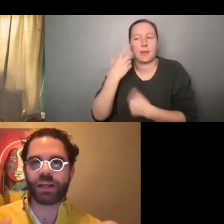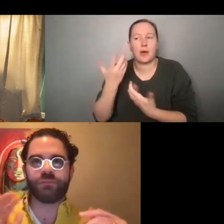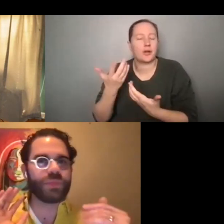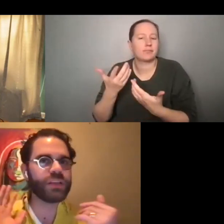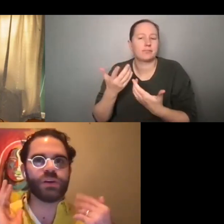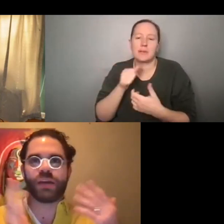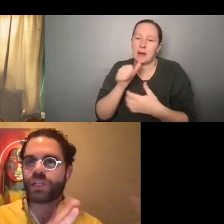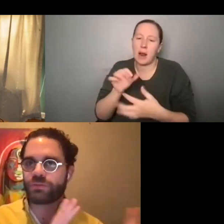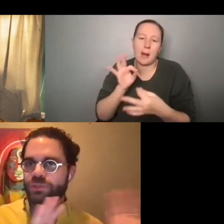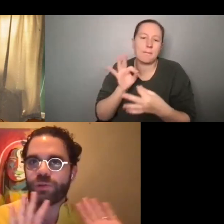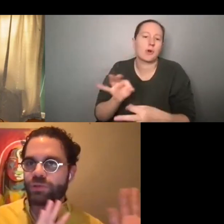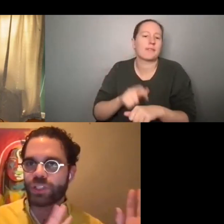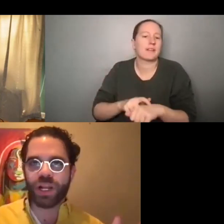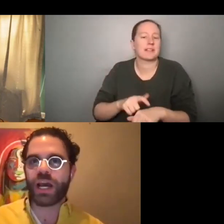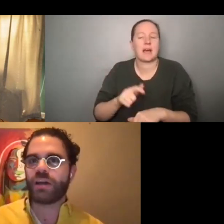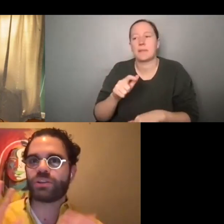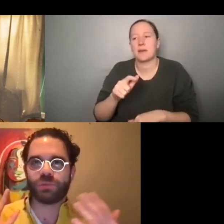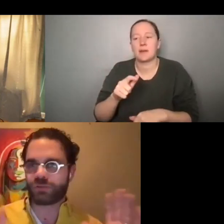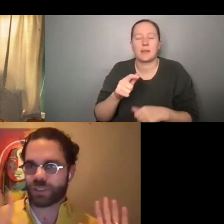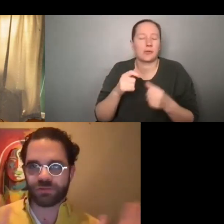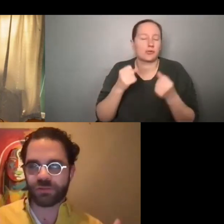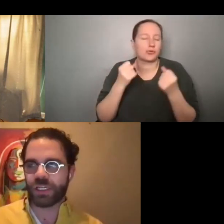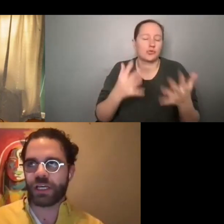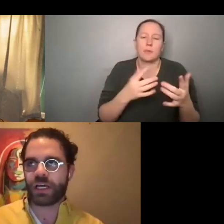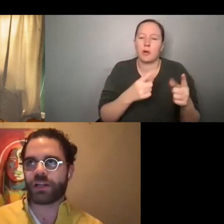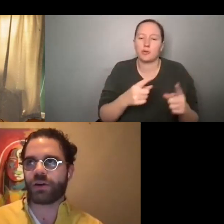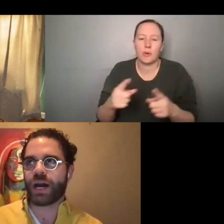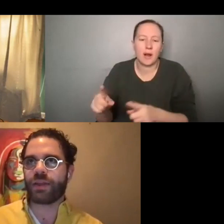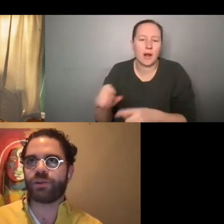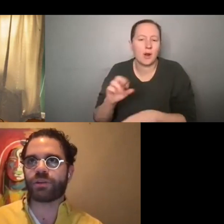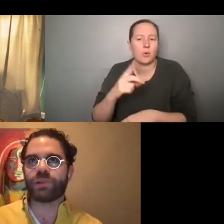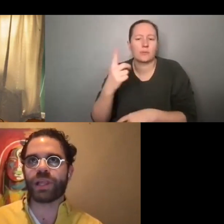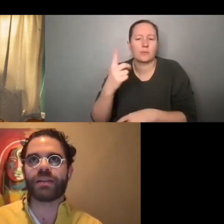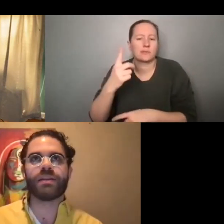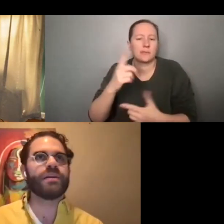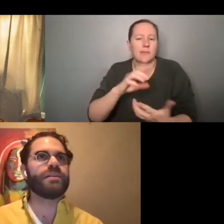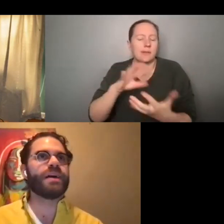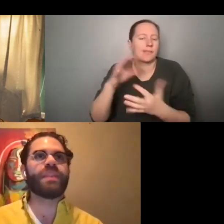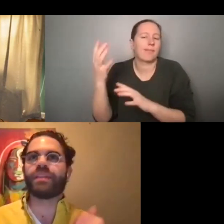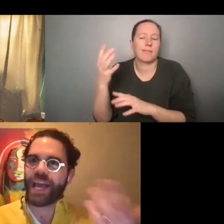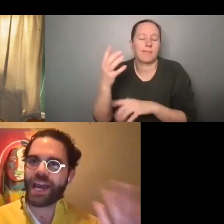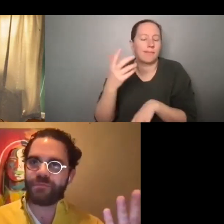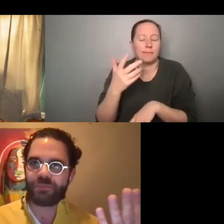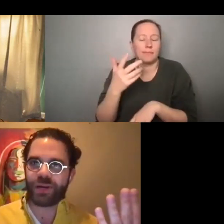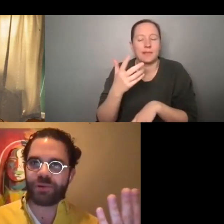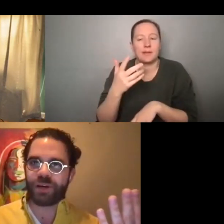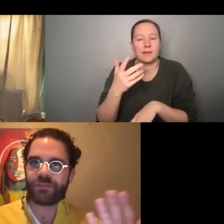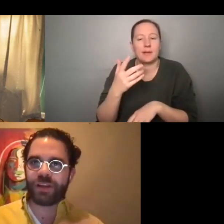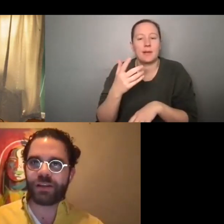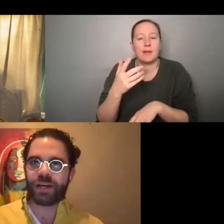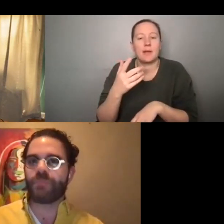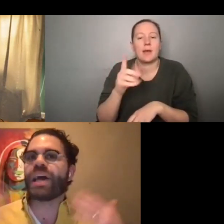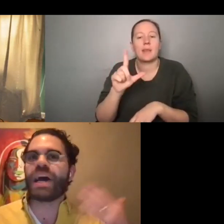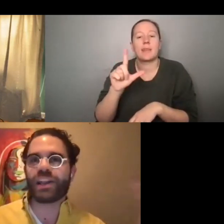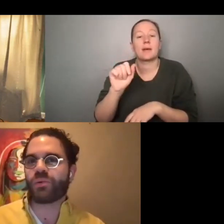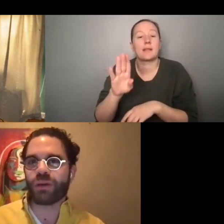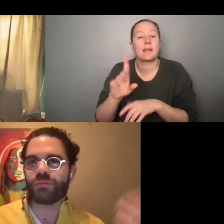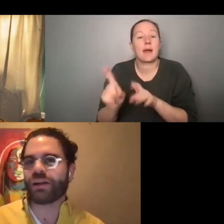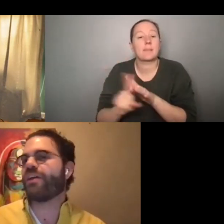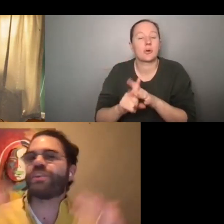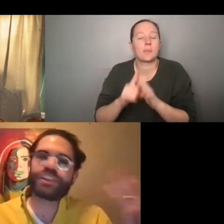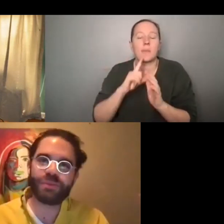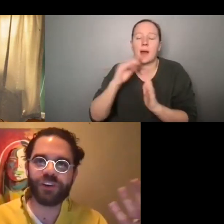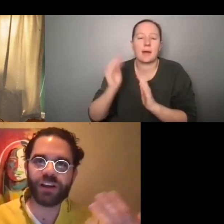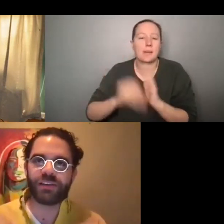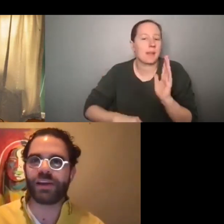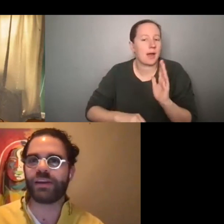perfect timing at either everything too much was going on too much with, you know, on everyone's plate. And then the lab popped up on my feed and I applied on a